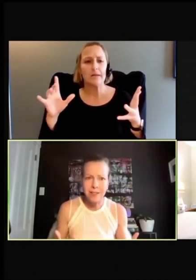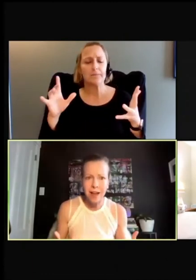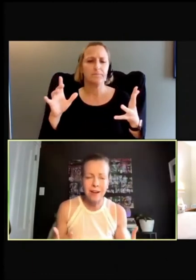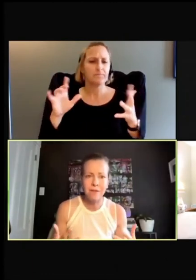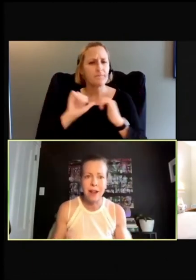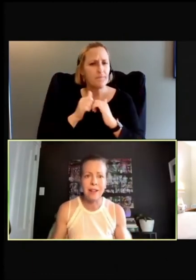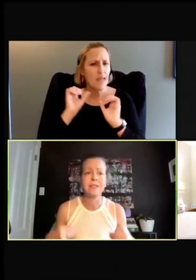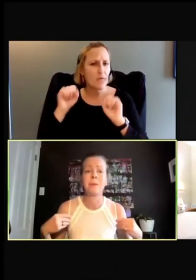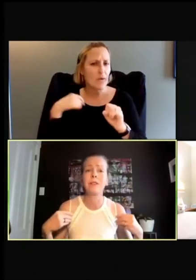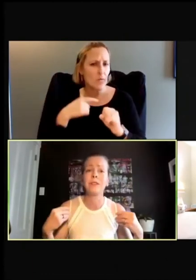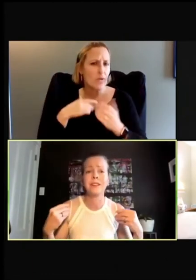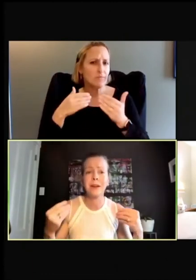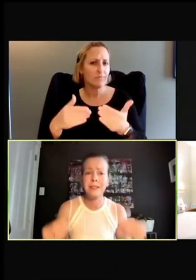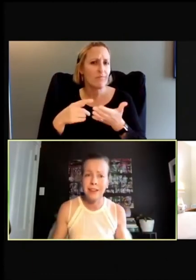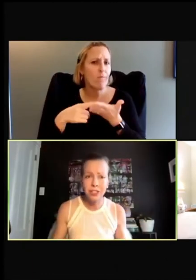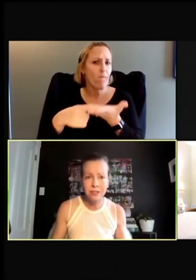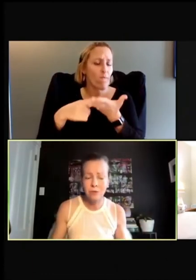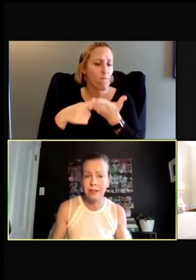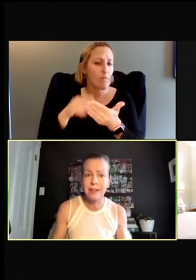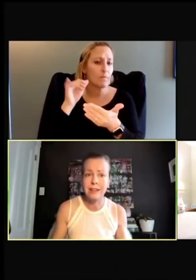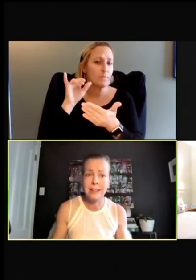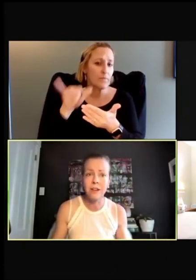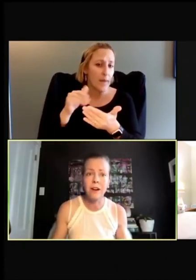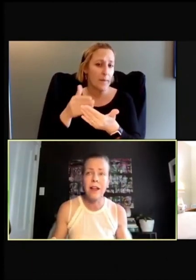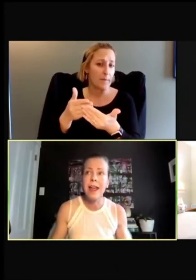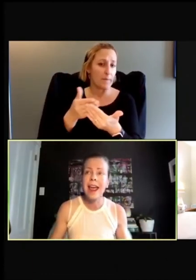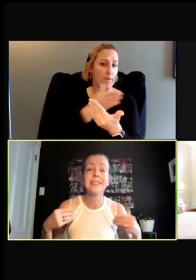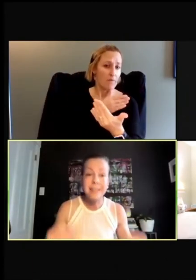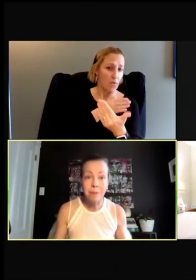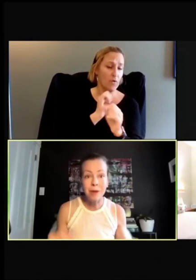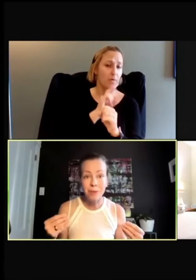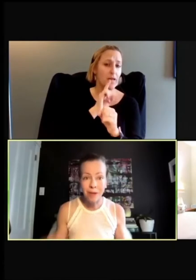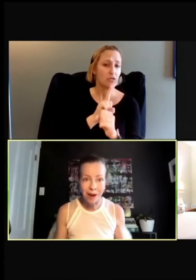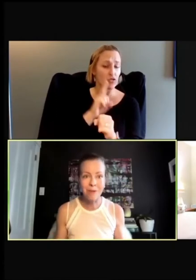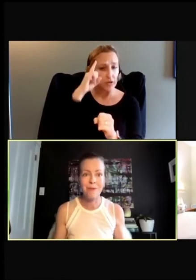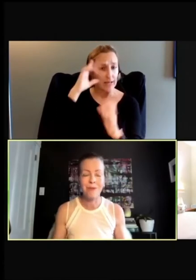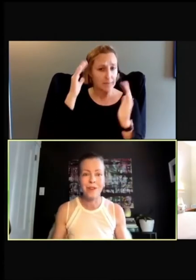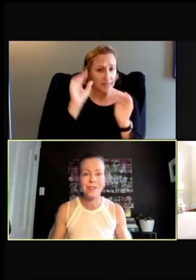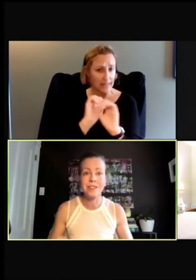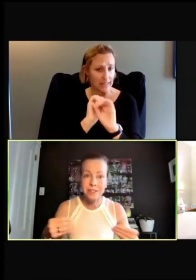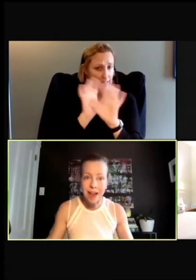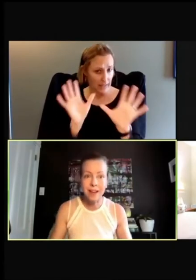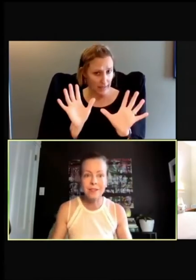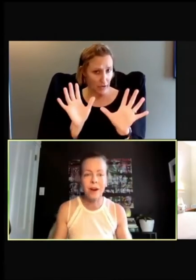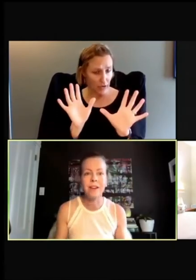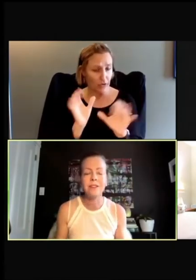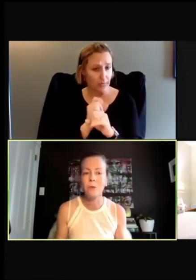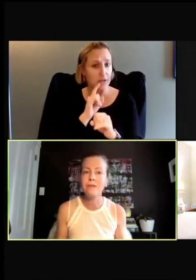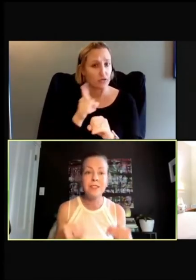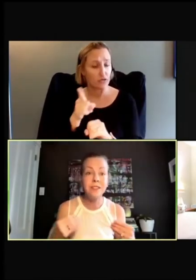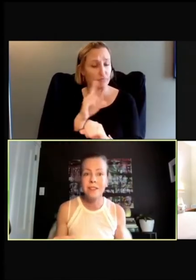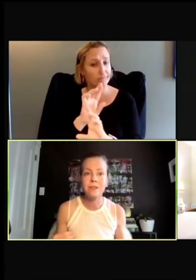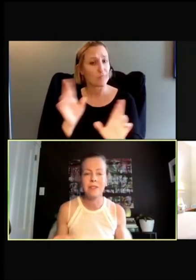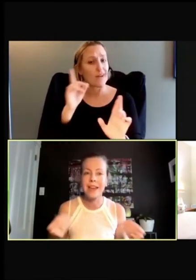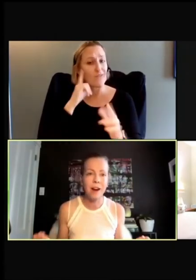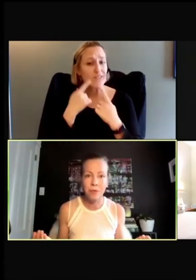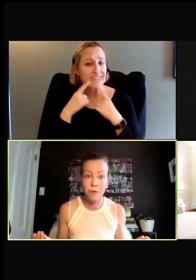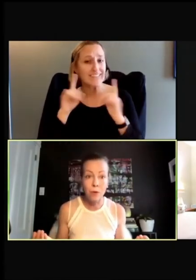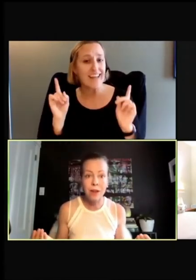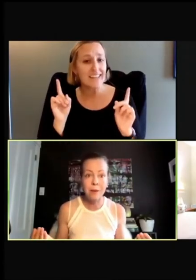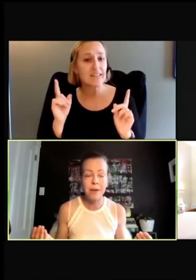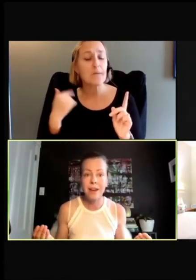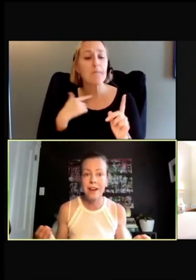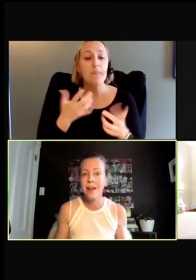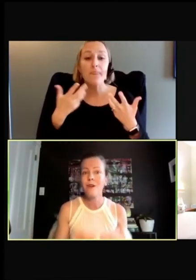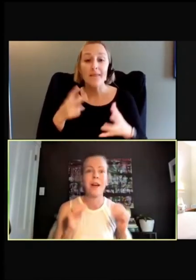discuss that in advance, make those expectations really clear and set people up for success, right? So we've seen this with the get out